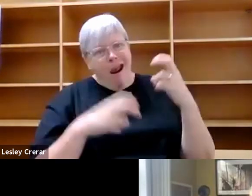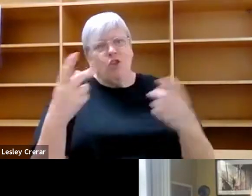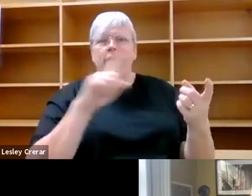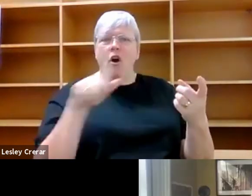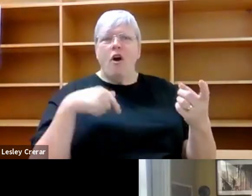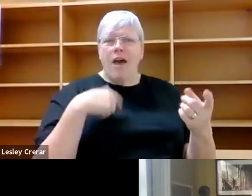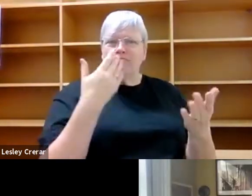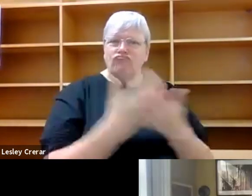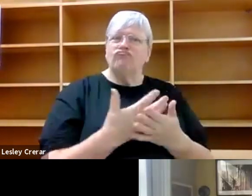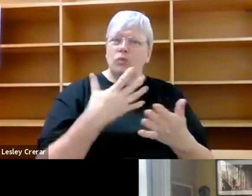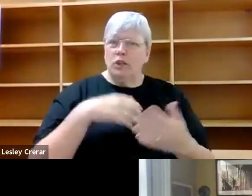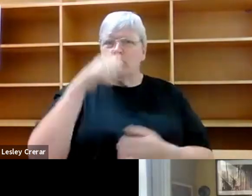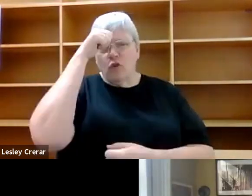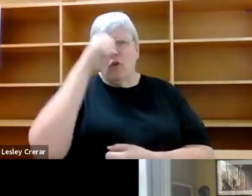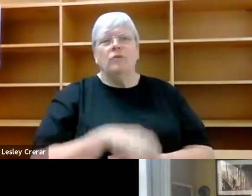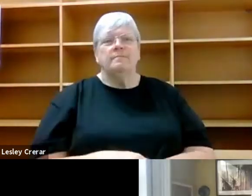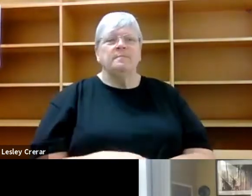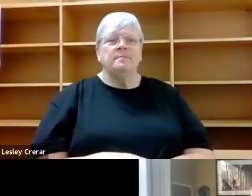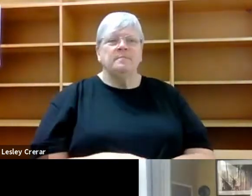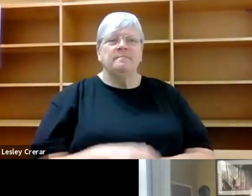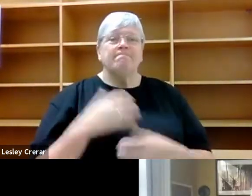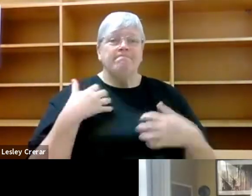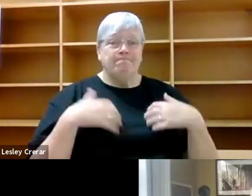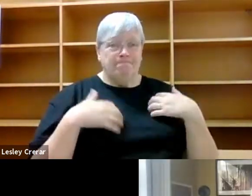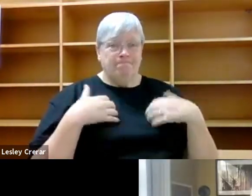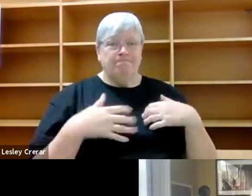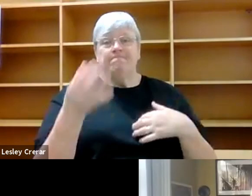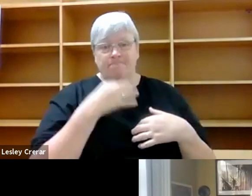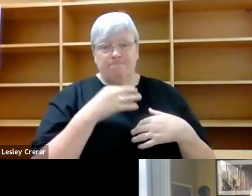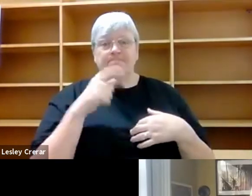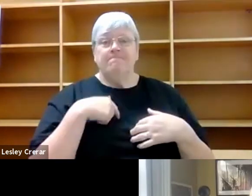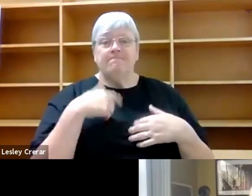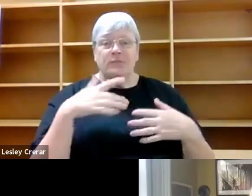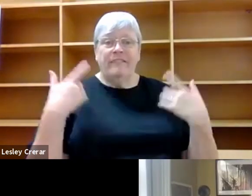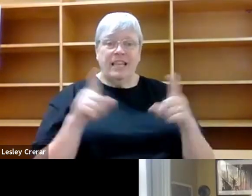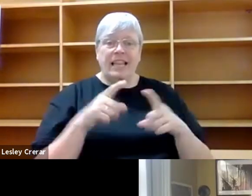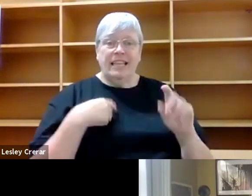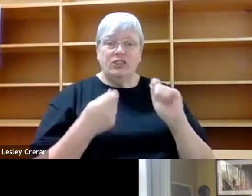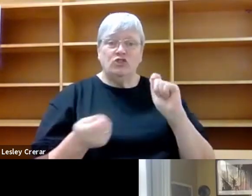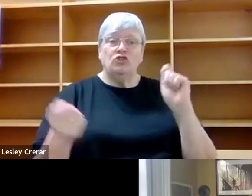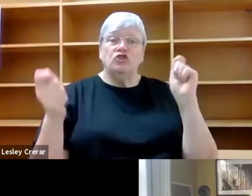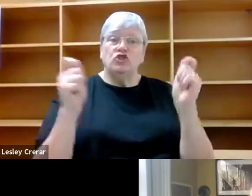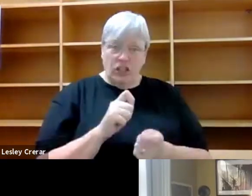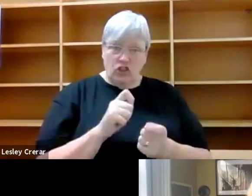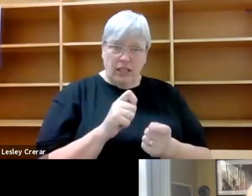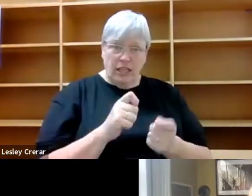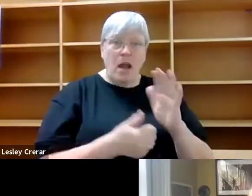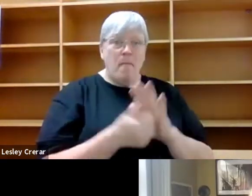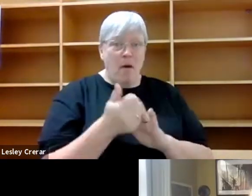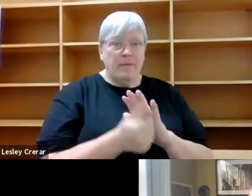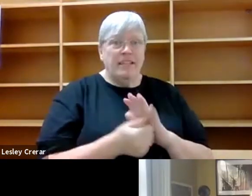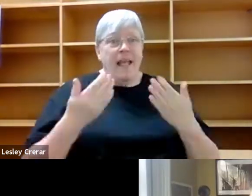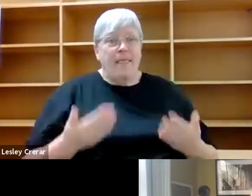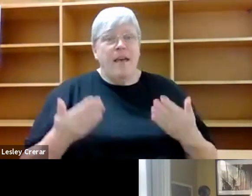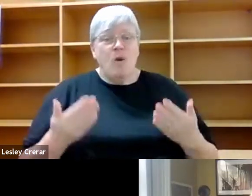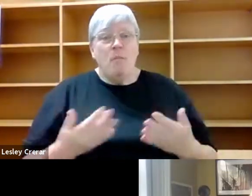Yeah. I mean, I think it's one of those interesting questions that I feel like is actually really changing across publishing at the moment, um, for, for